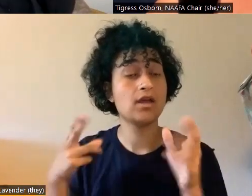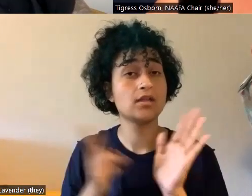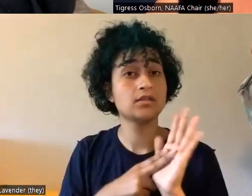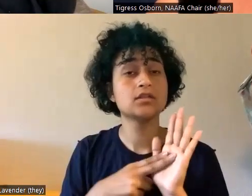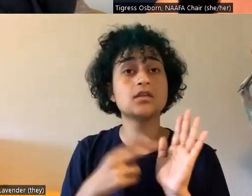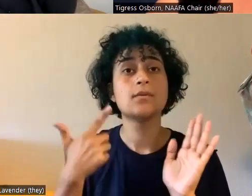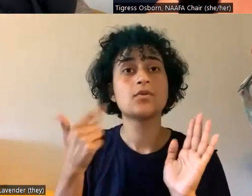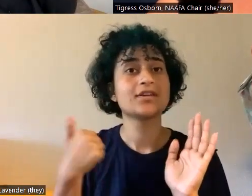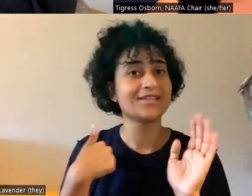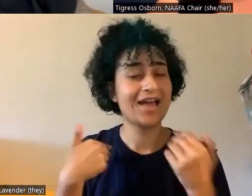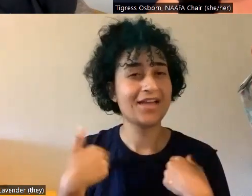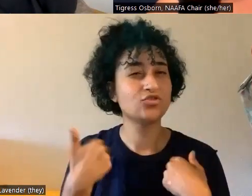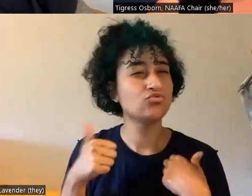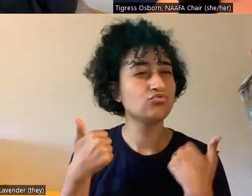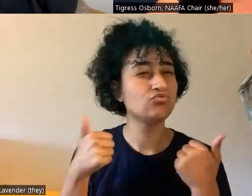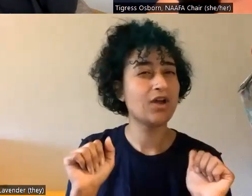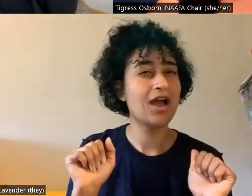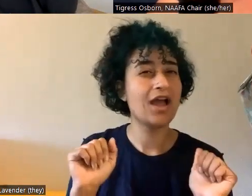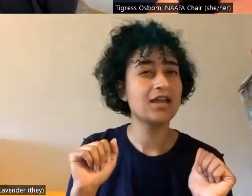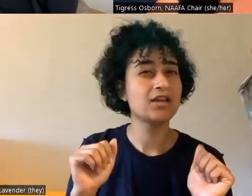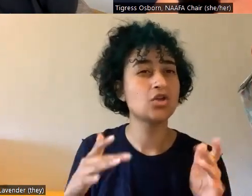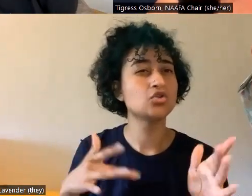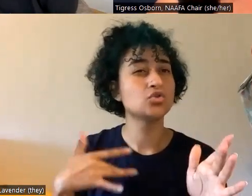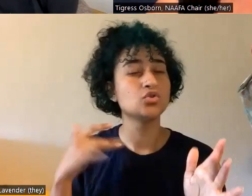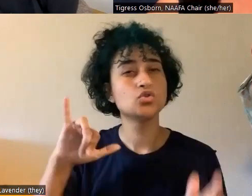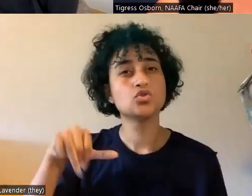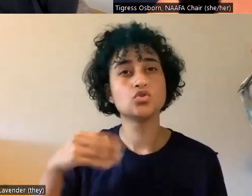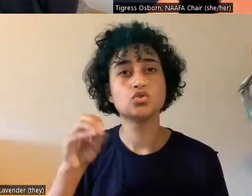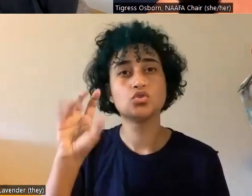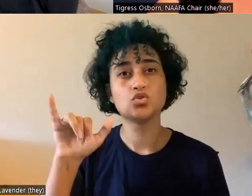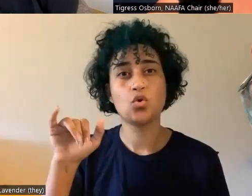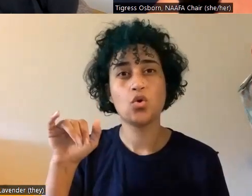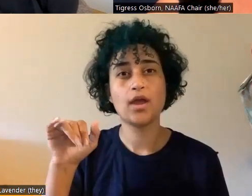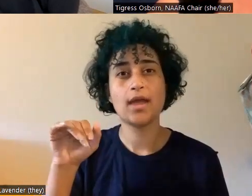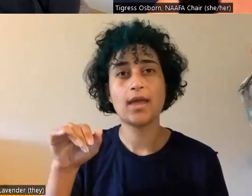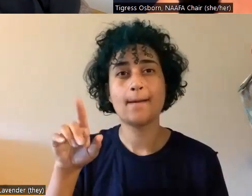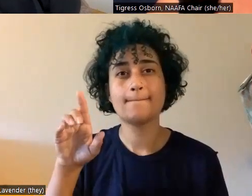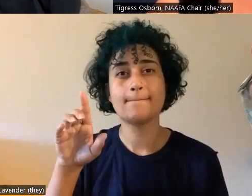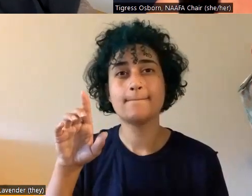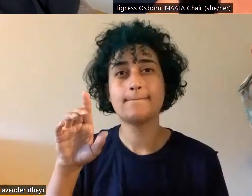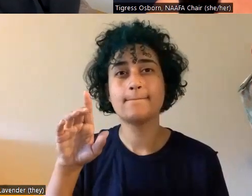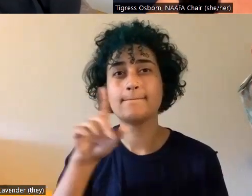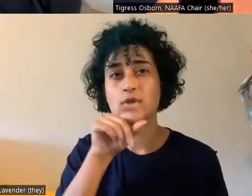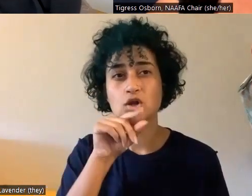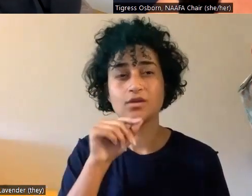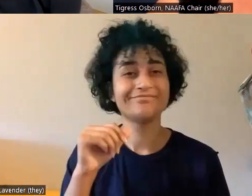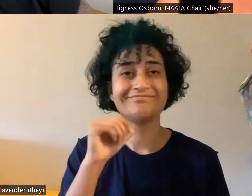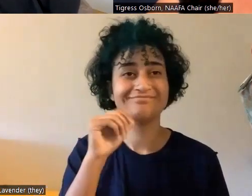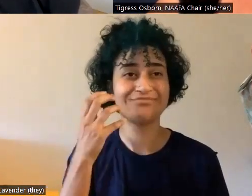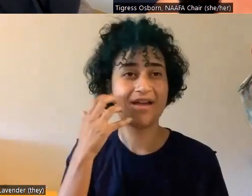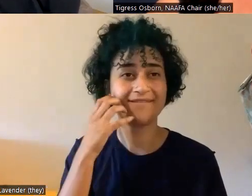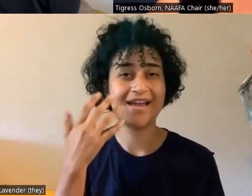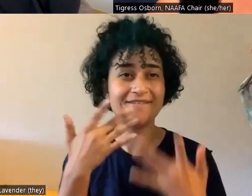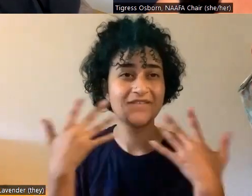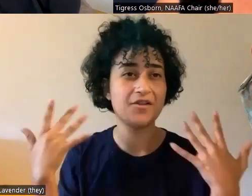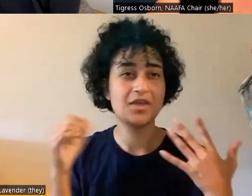cause I had tried joy bird do not absolutely not fat friendly, very overpriced would not